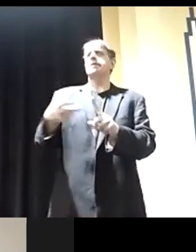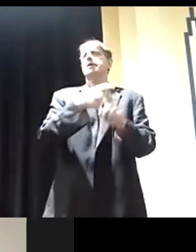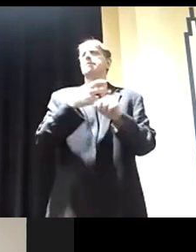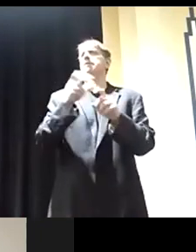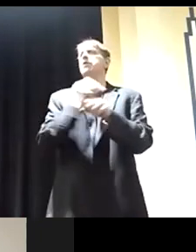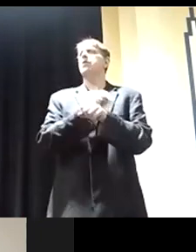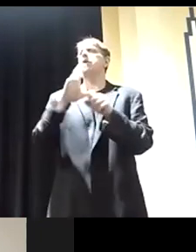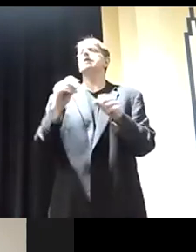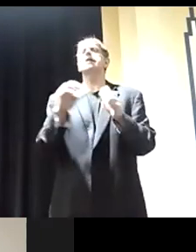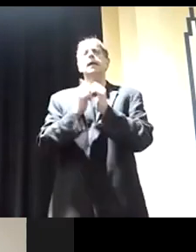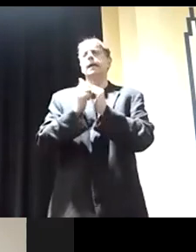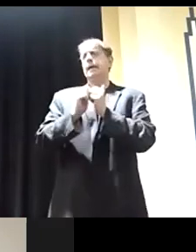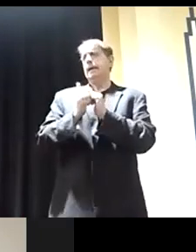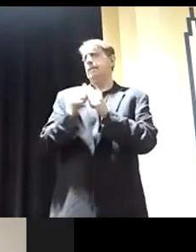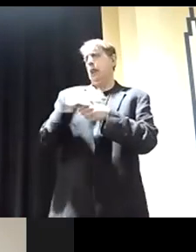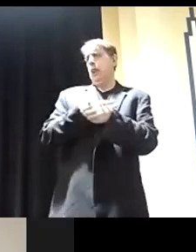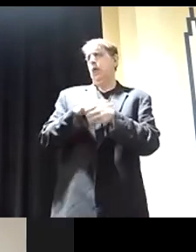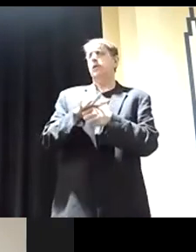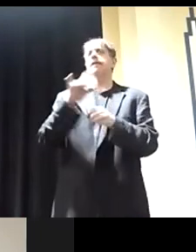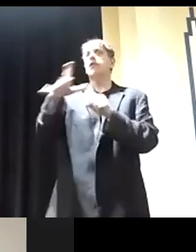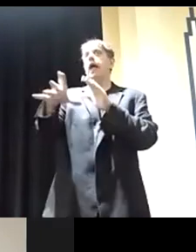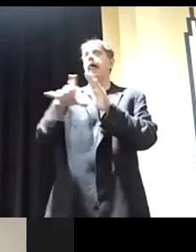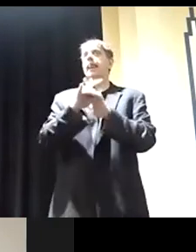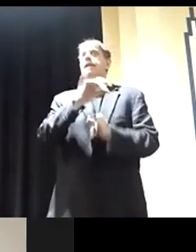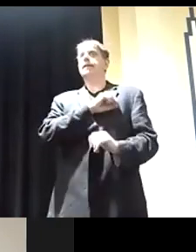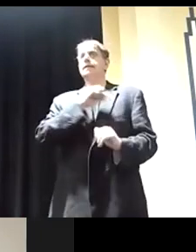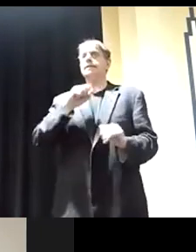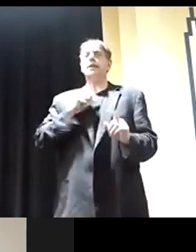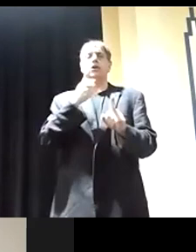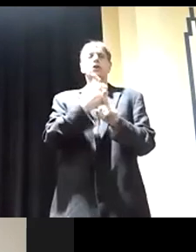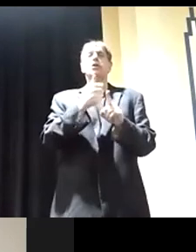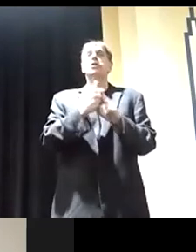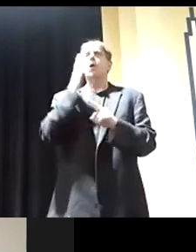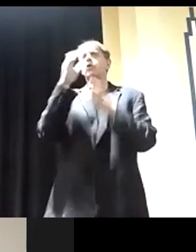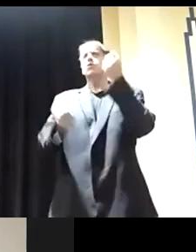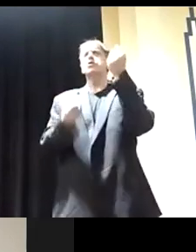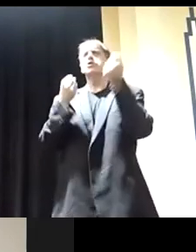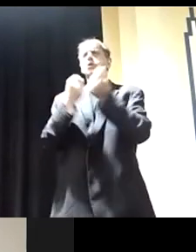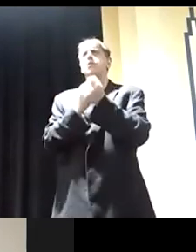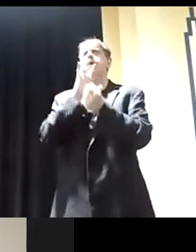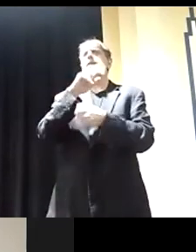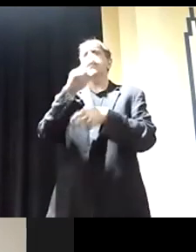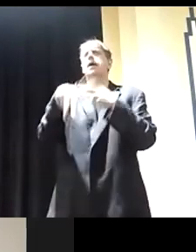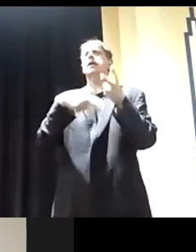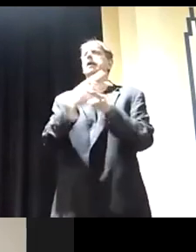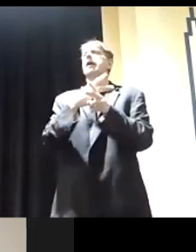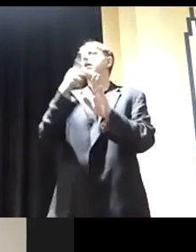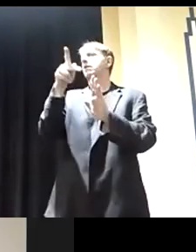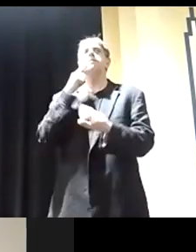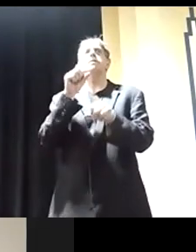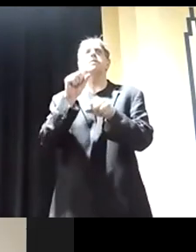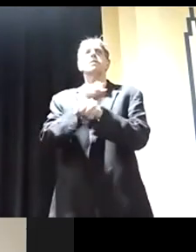And if you were elected to the Senate, would you champion these kinds of policies to strengthen the economic security of working